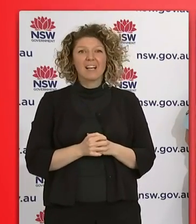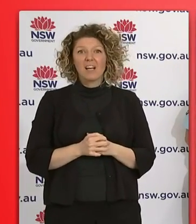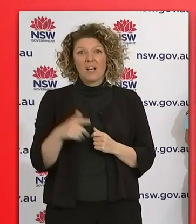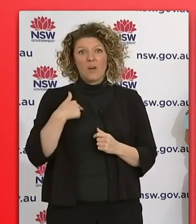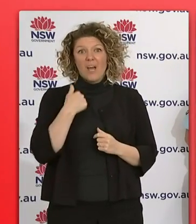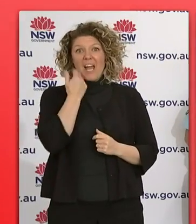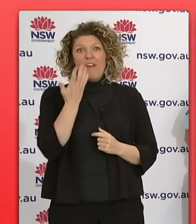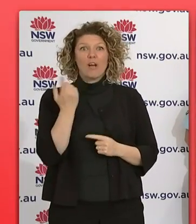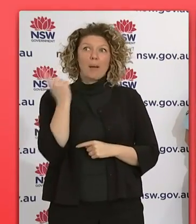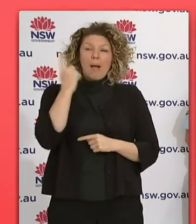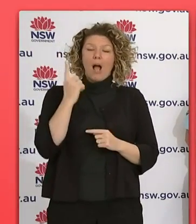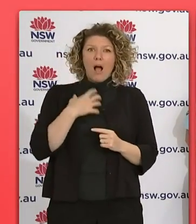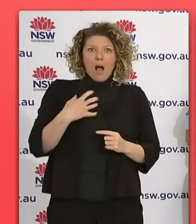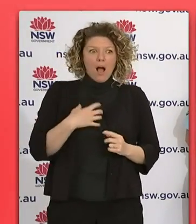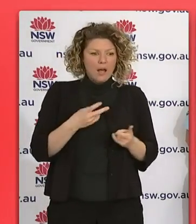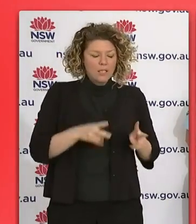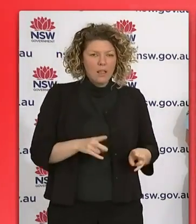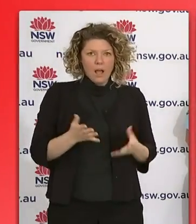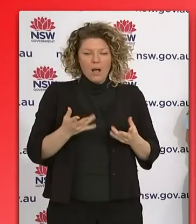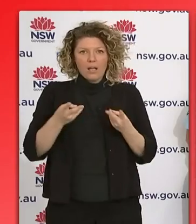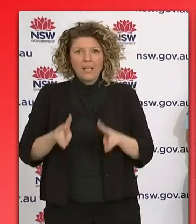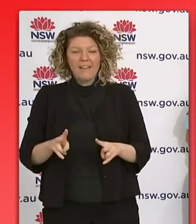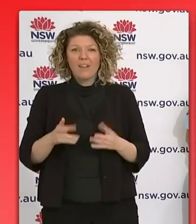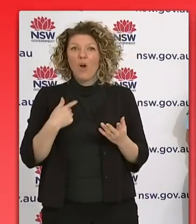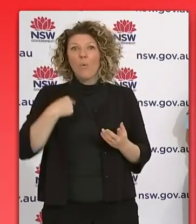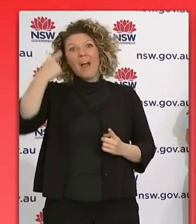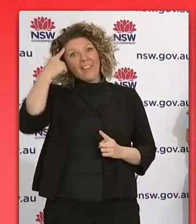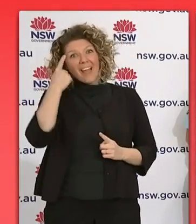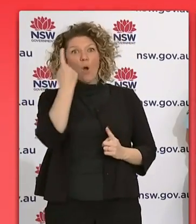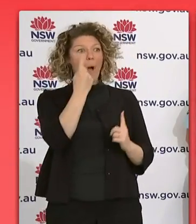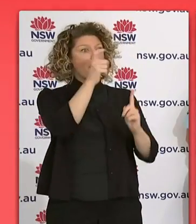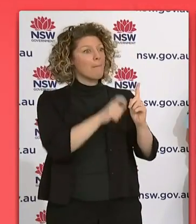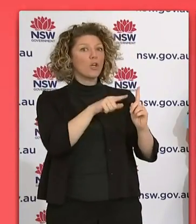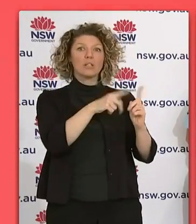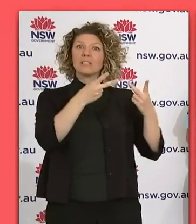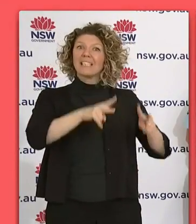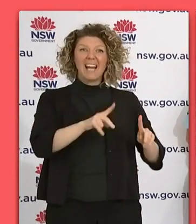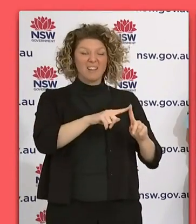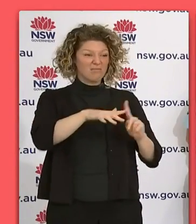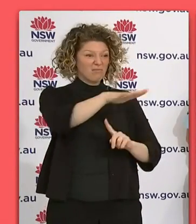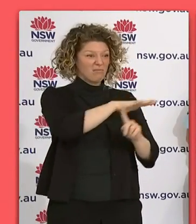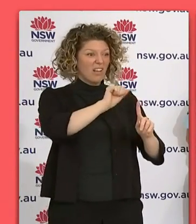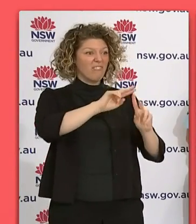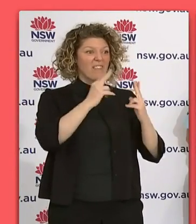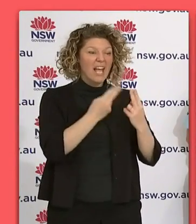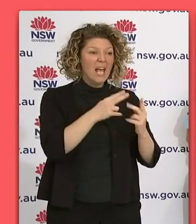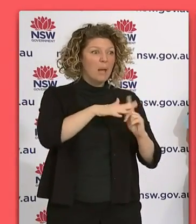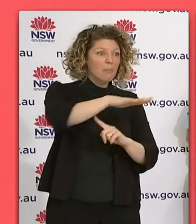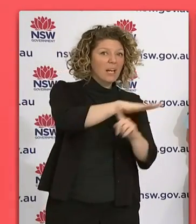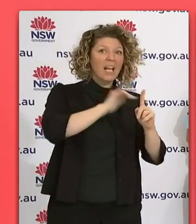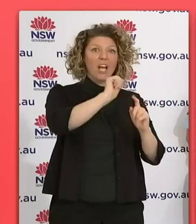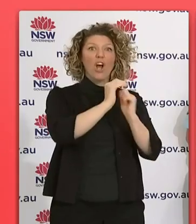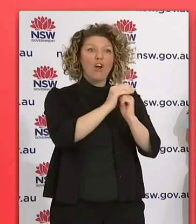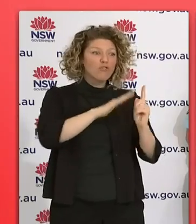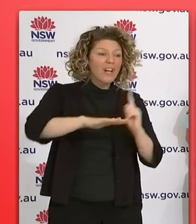we often remember or don't remember that behind every single statistic is a loved one, a family and many carers. So